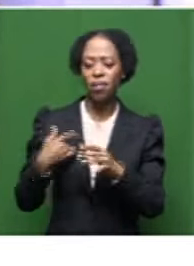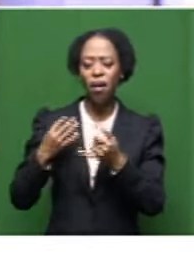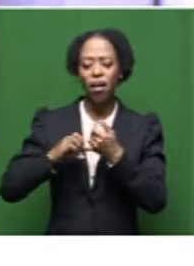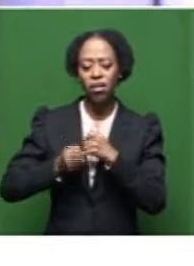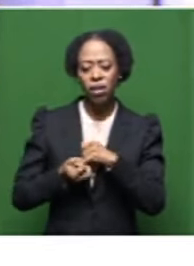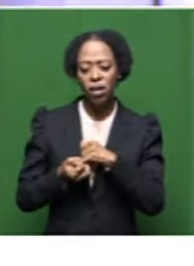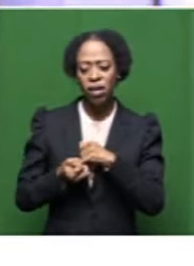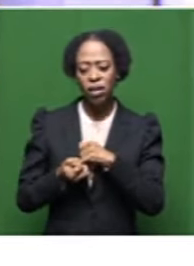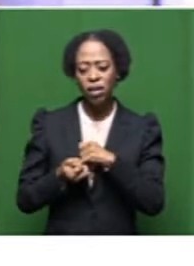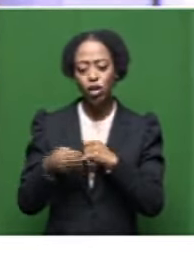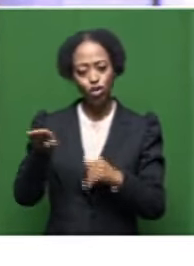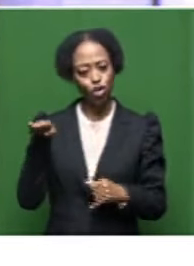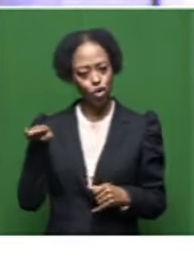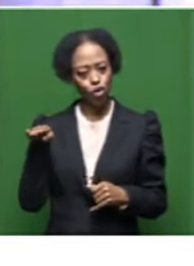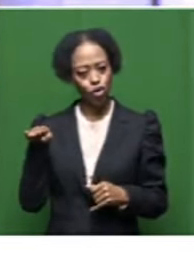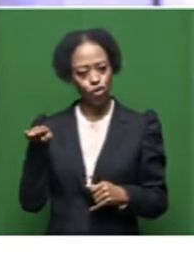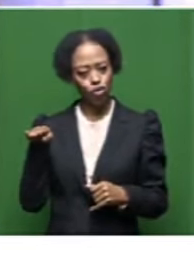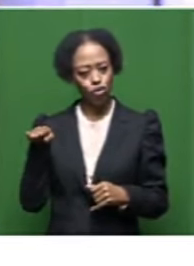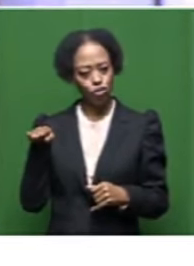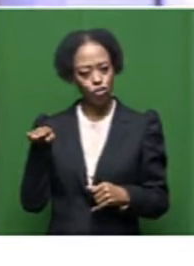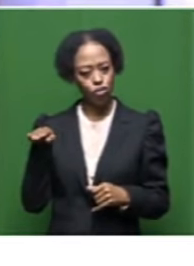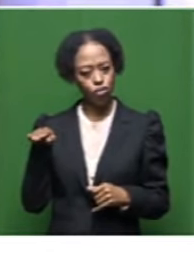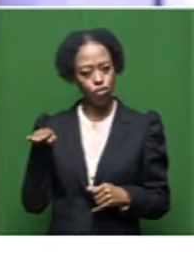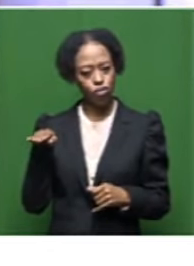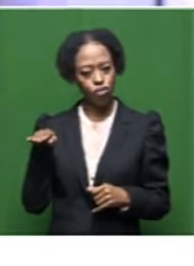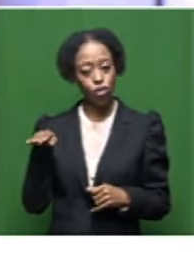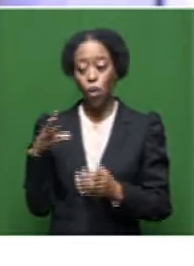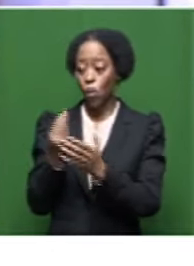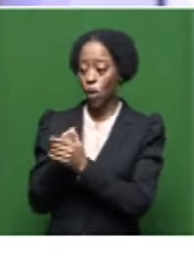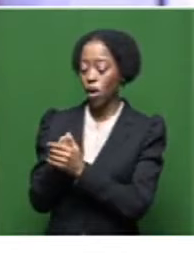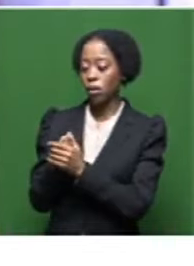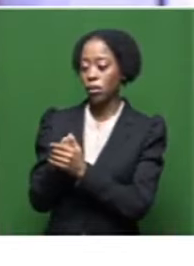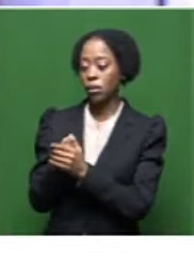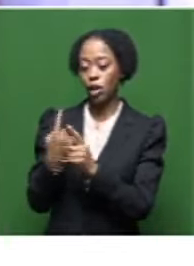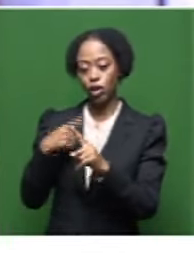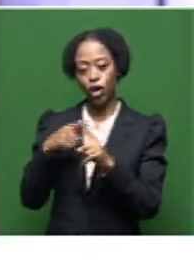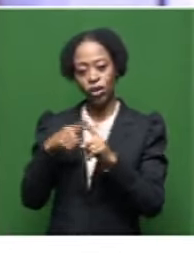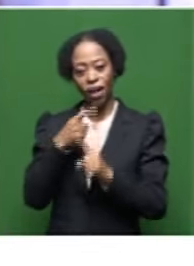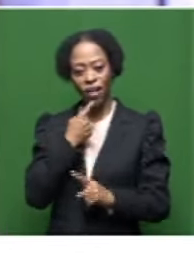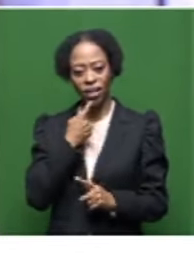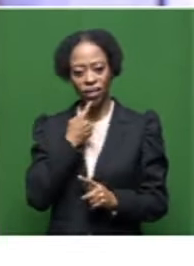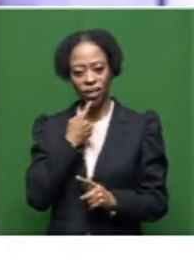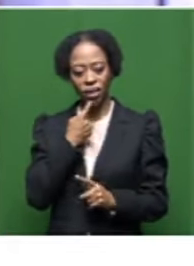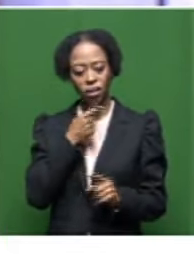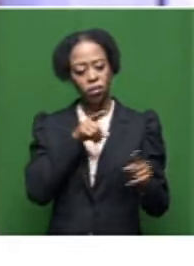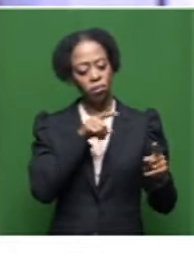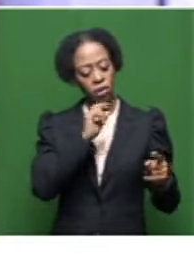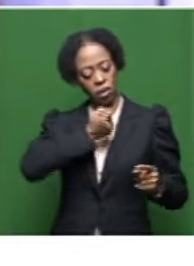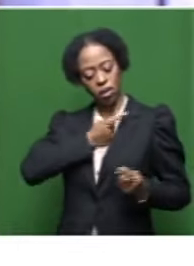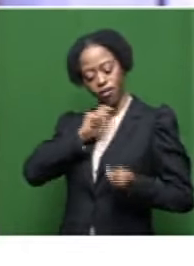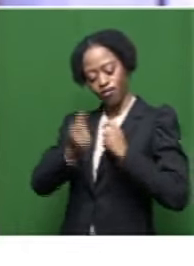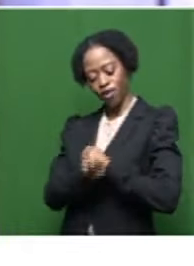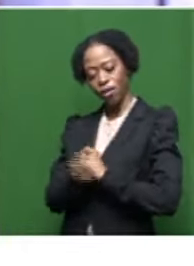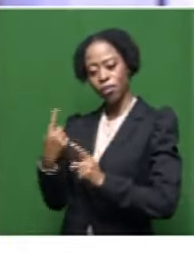to speak Isisul with a, you know, a heavy Kosa accent. And he immediately switched to Isisul Kosa